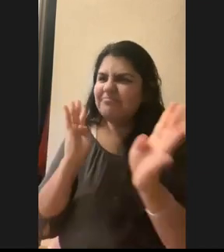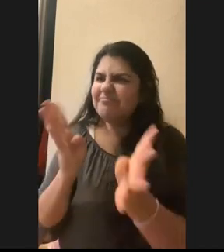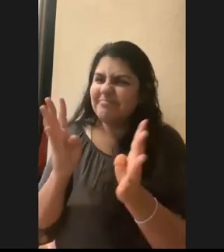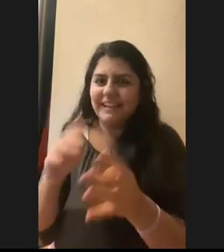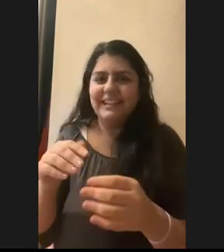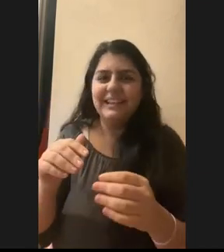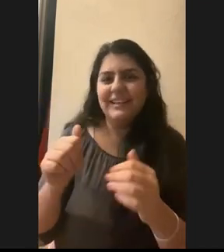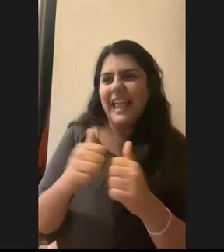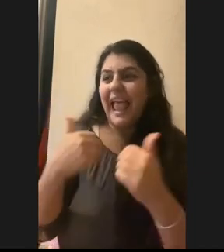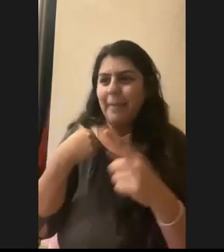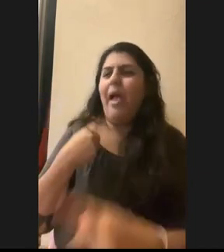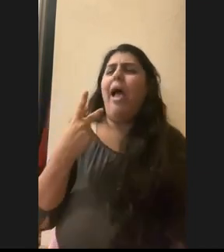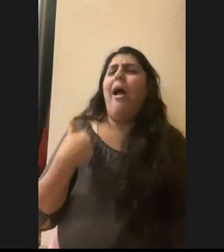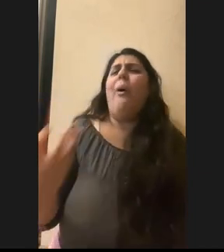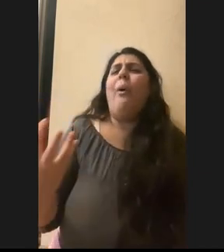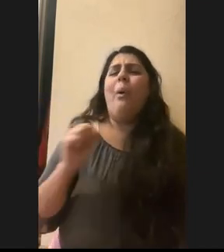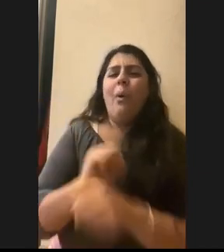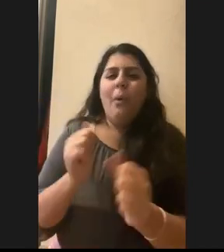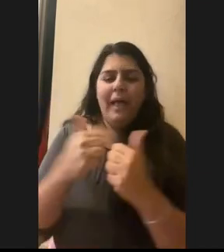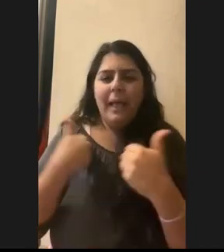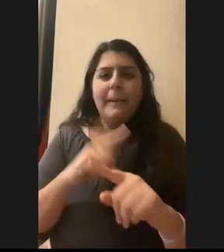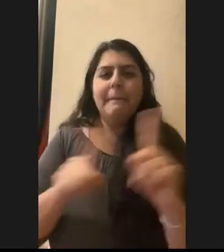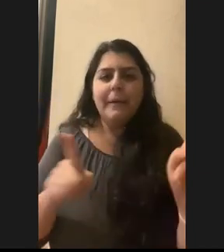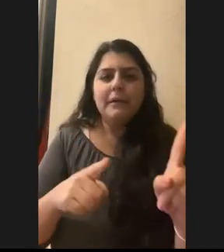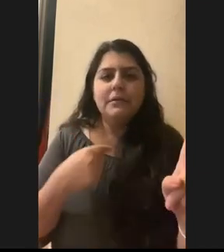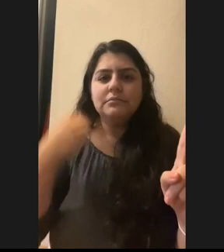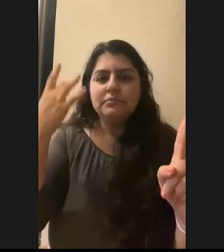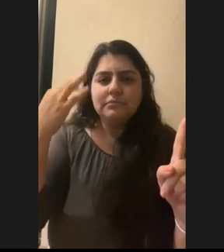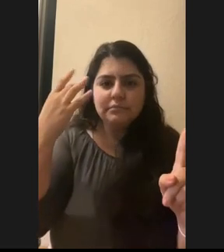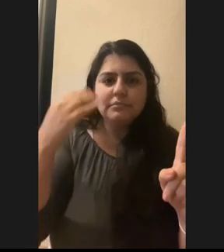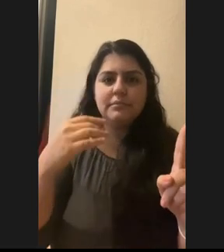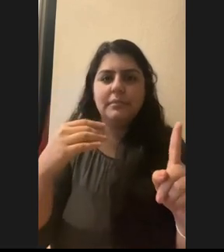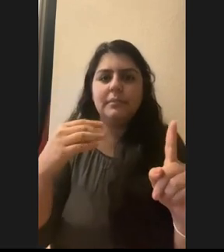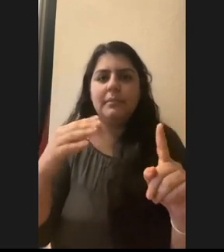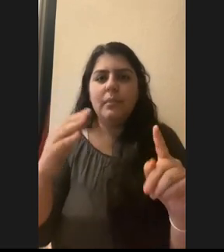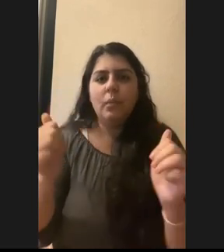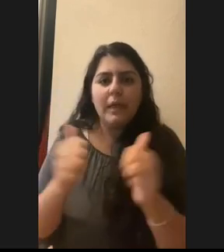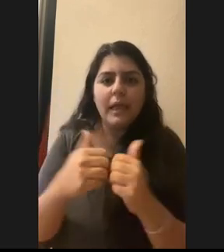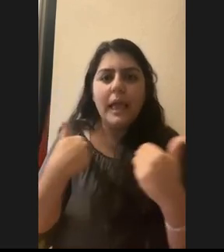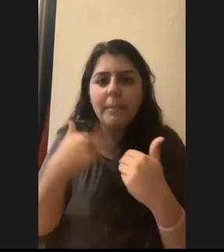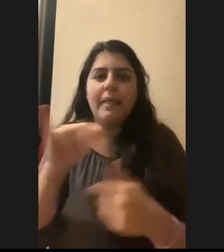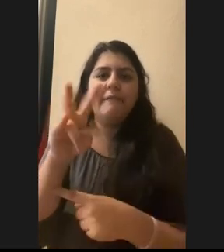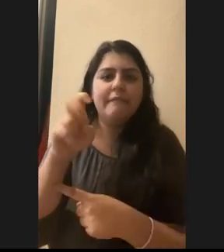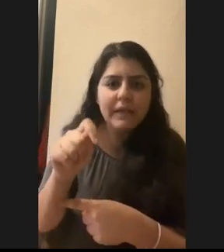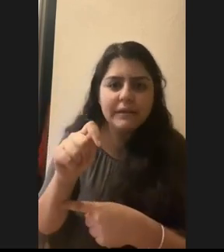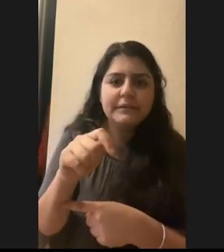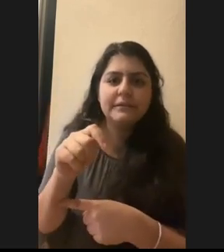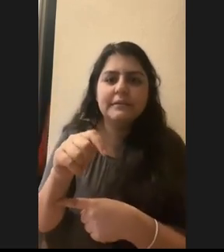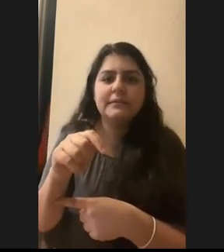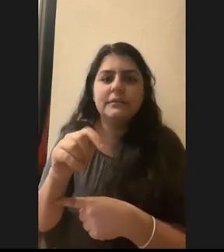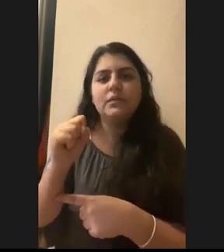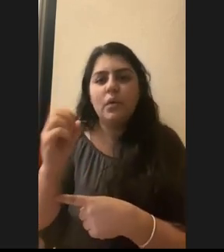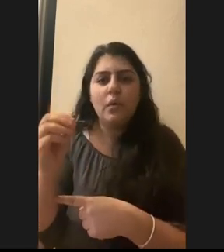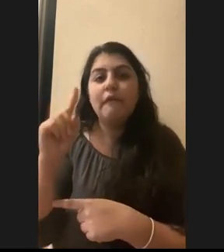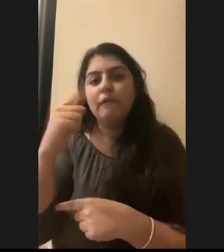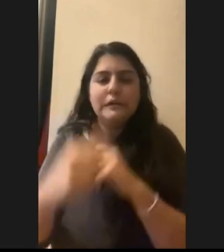to work with animals. Um, but I only thought, you know, the main way to work with animals was like a veterinarian. So, um, the first few years